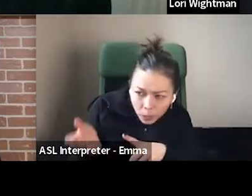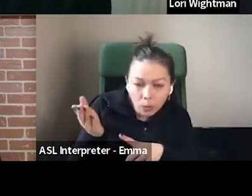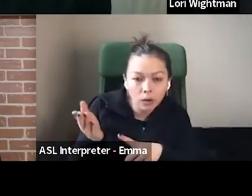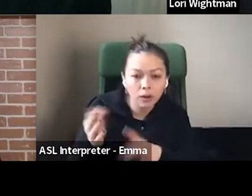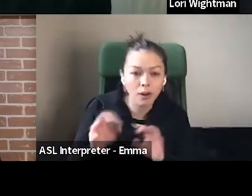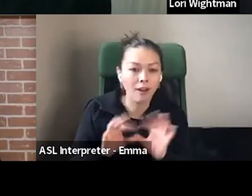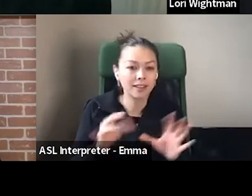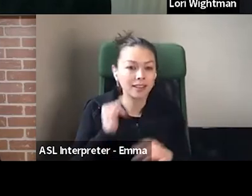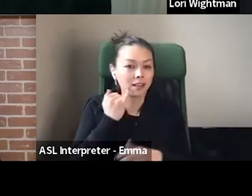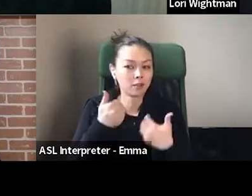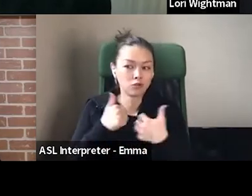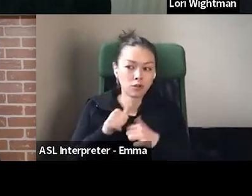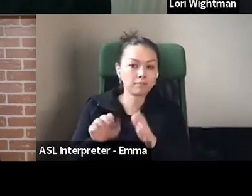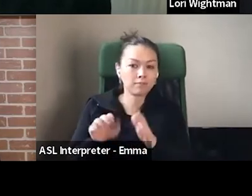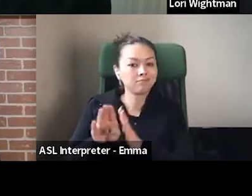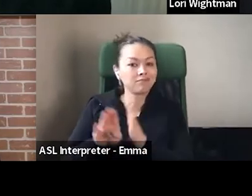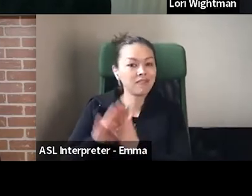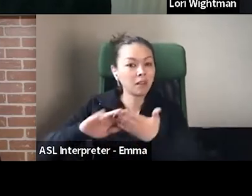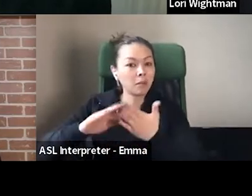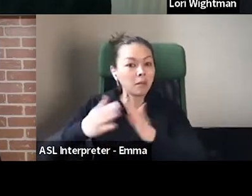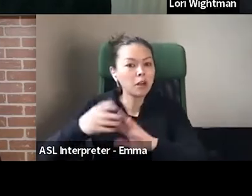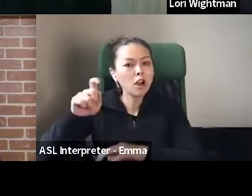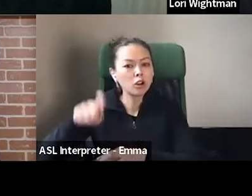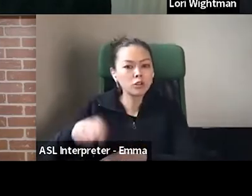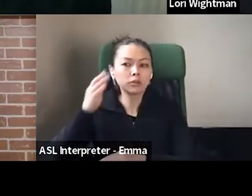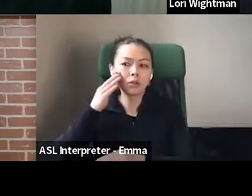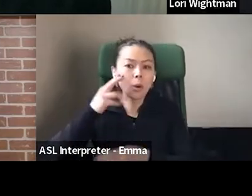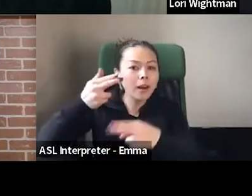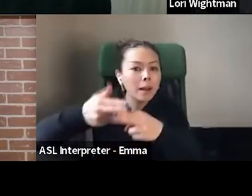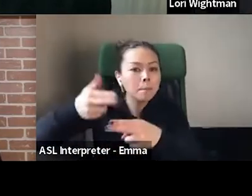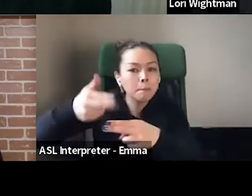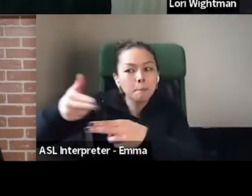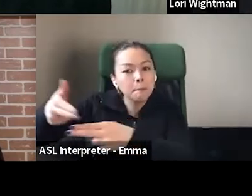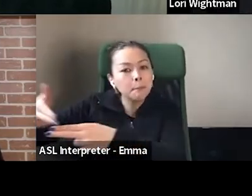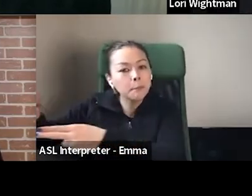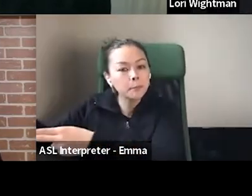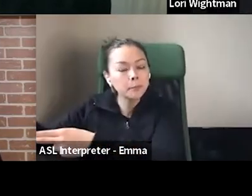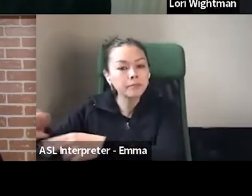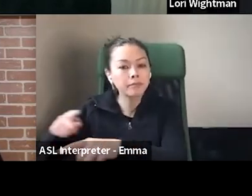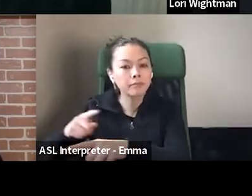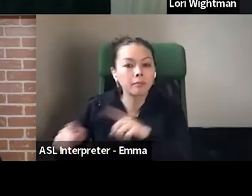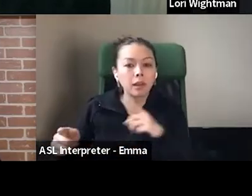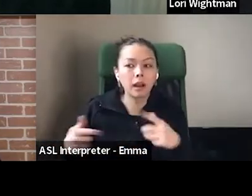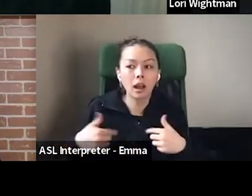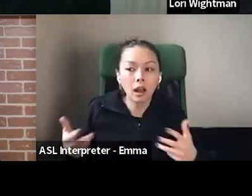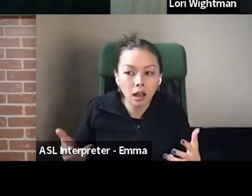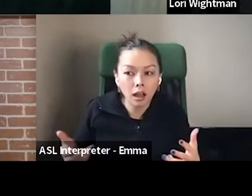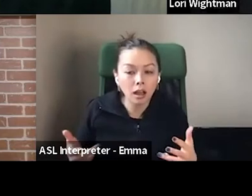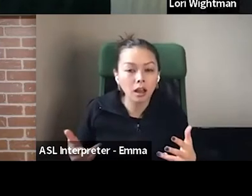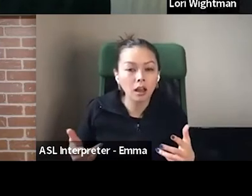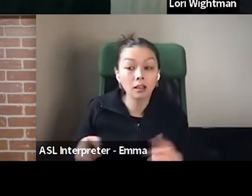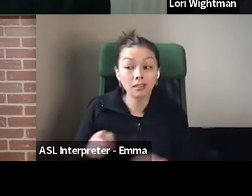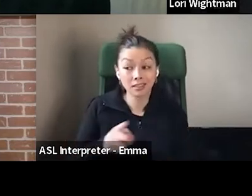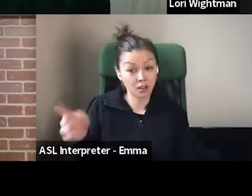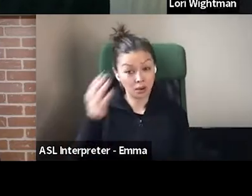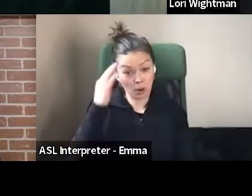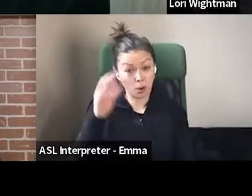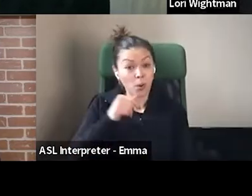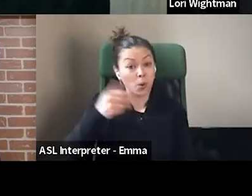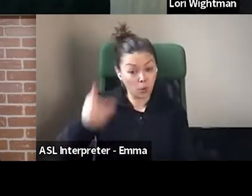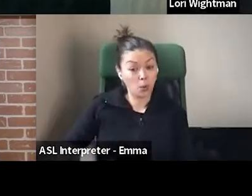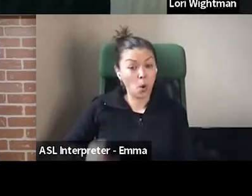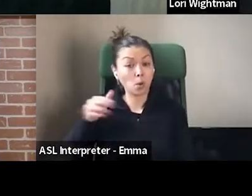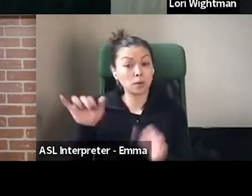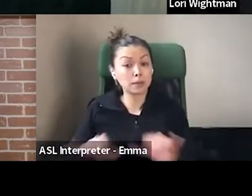person there at all times. And I don't recognize them. Like you wear one thing differently and I'm not going to recognize you. Even if you're